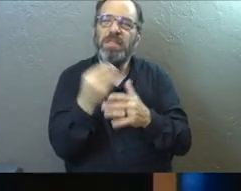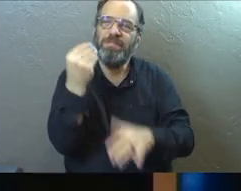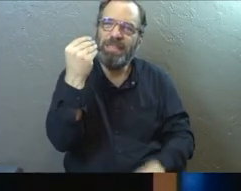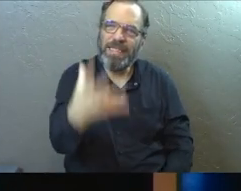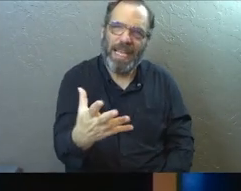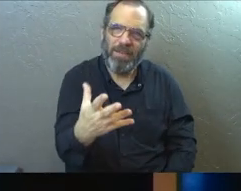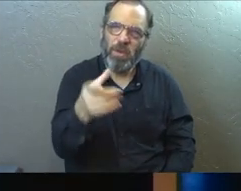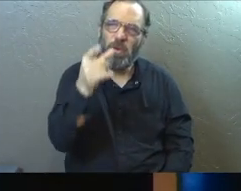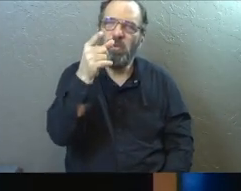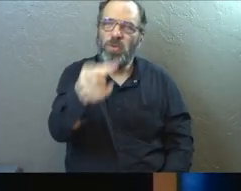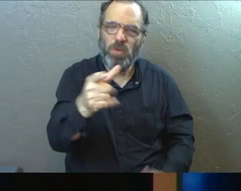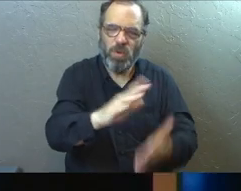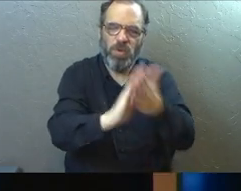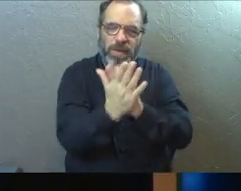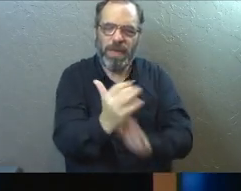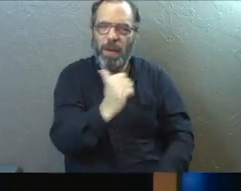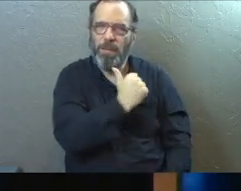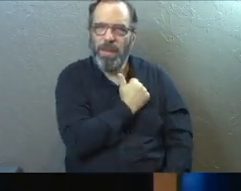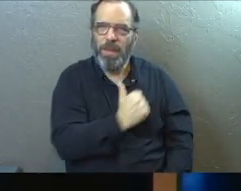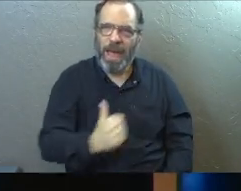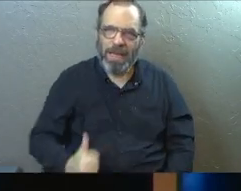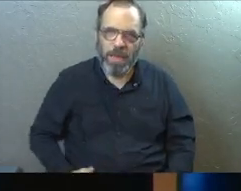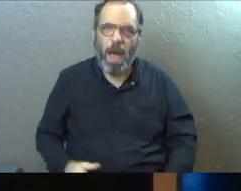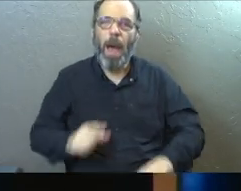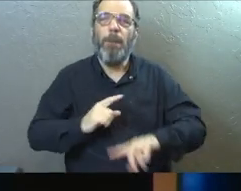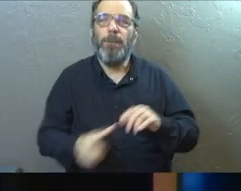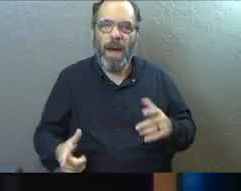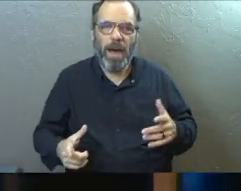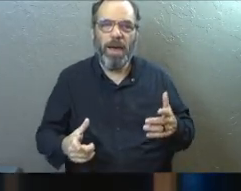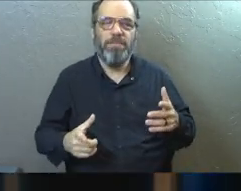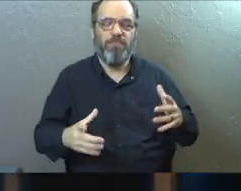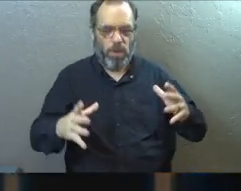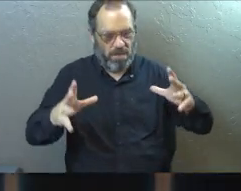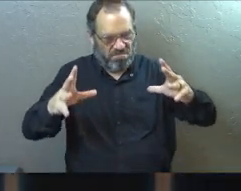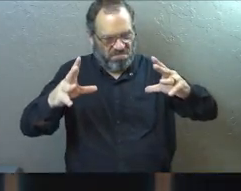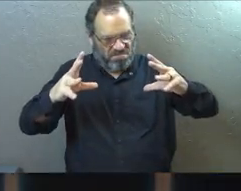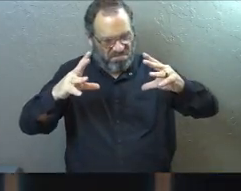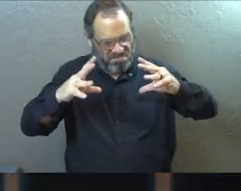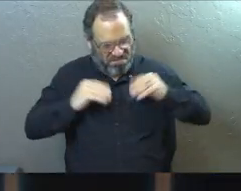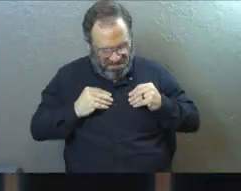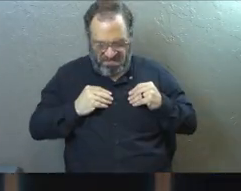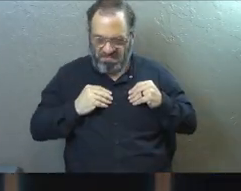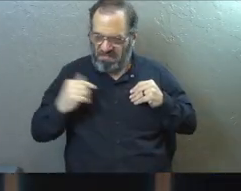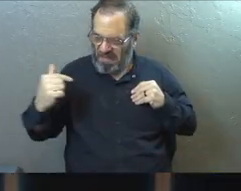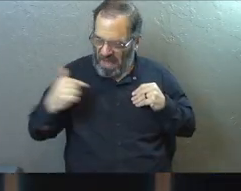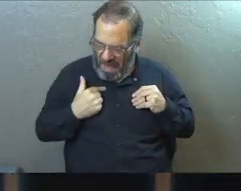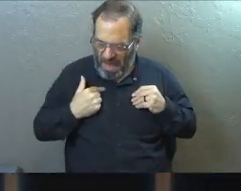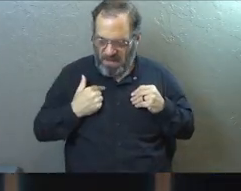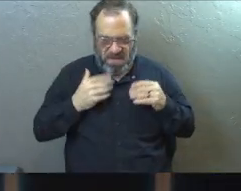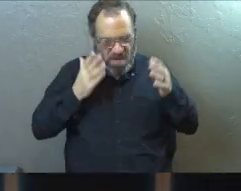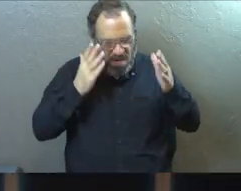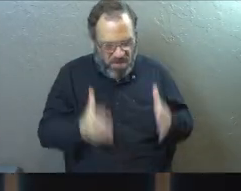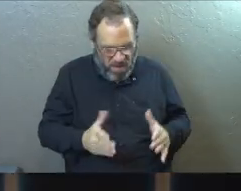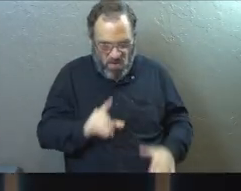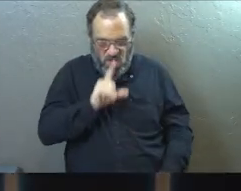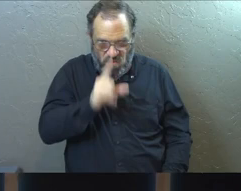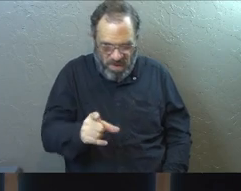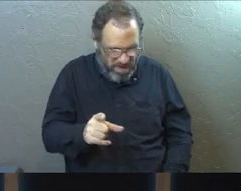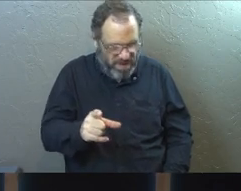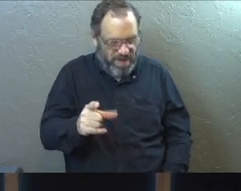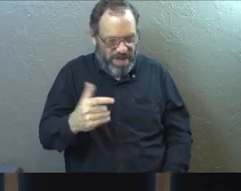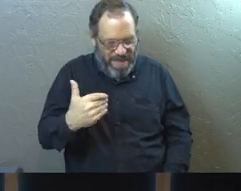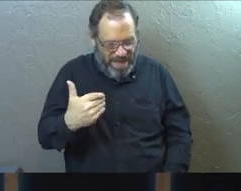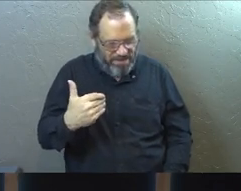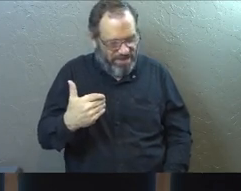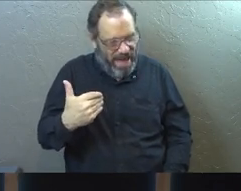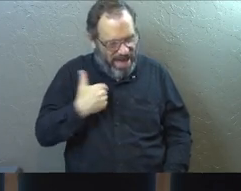to be an ambassador for him, but let's all be people that walk into that and go, okay, I need to make sure that I'm being a person who actually has